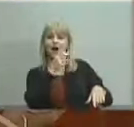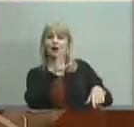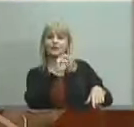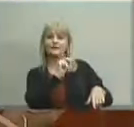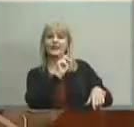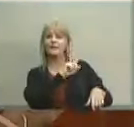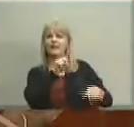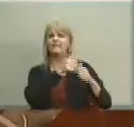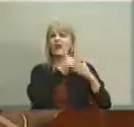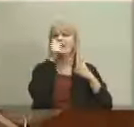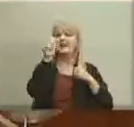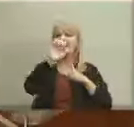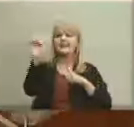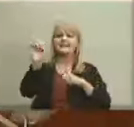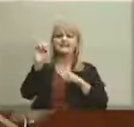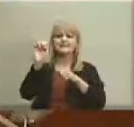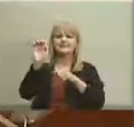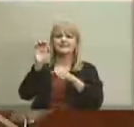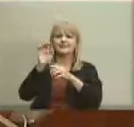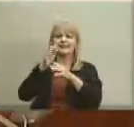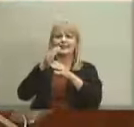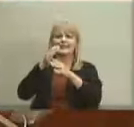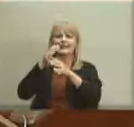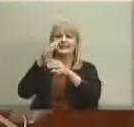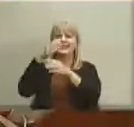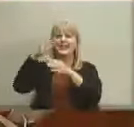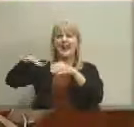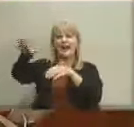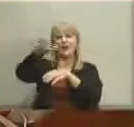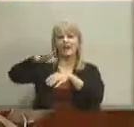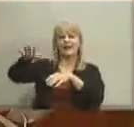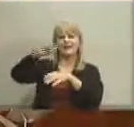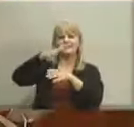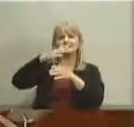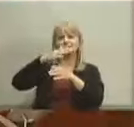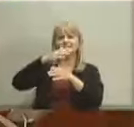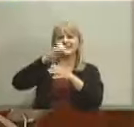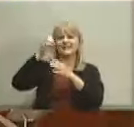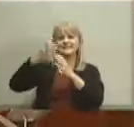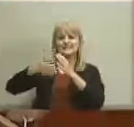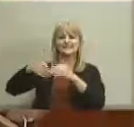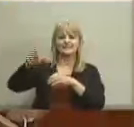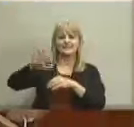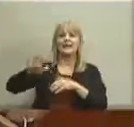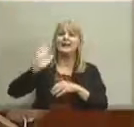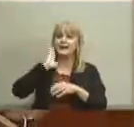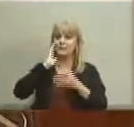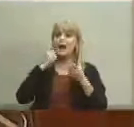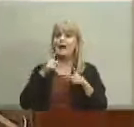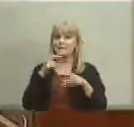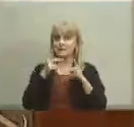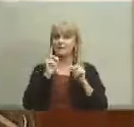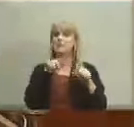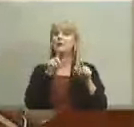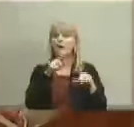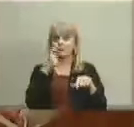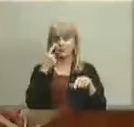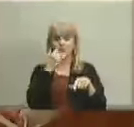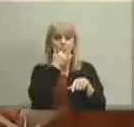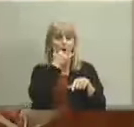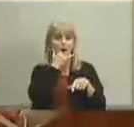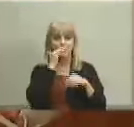at least in Southeast and they got to the wrong place so it will happen that people will go to the wrong building and be late for meetings